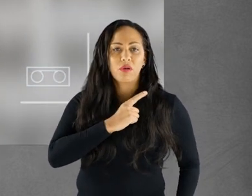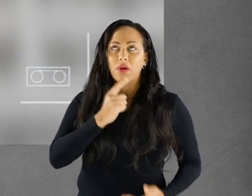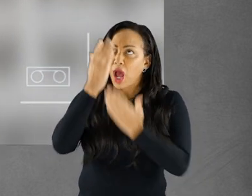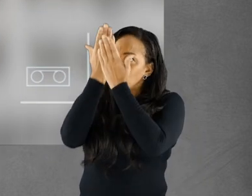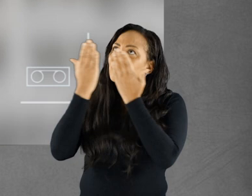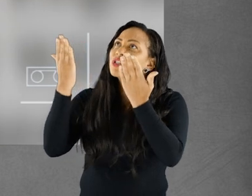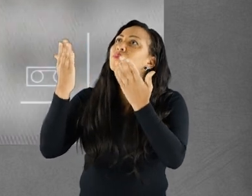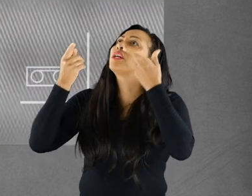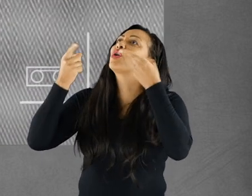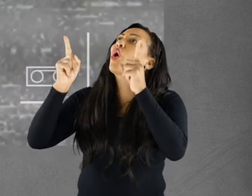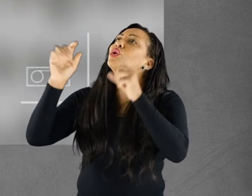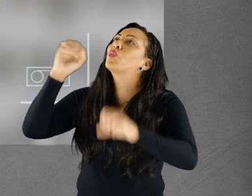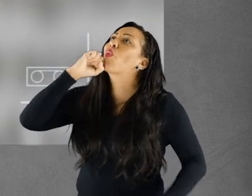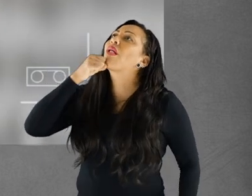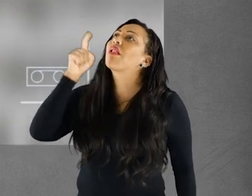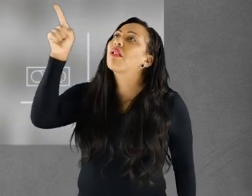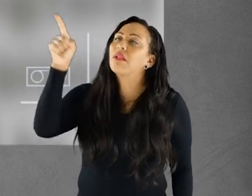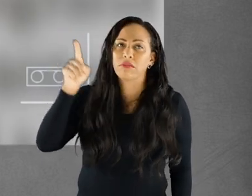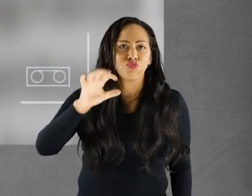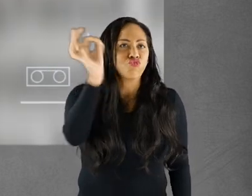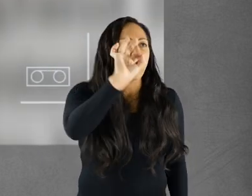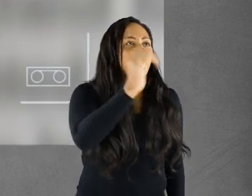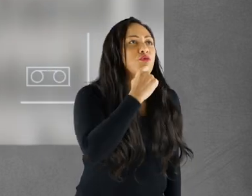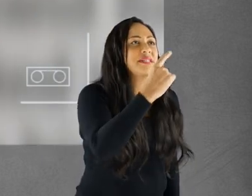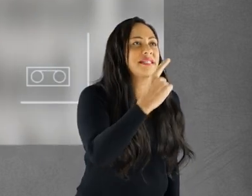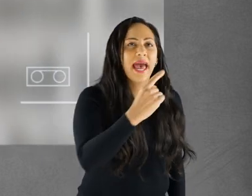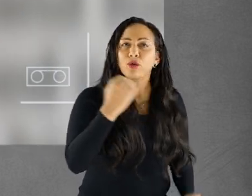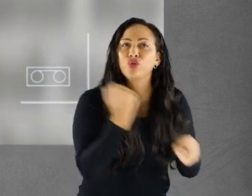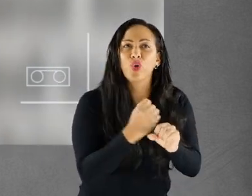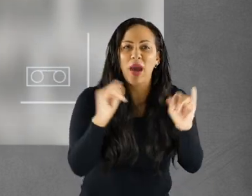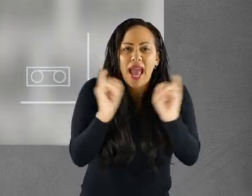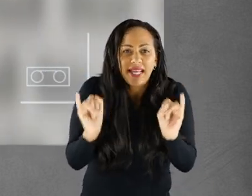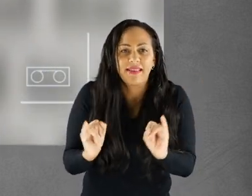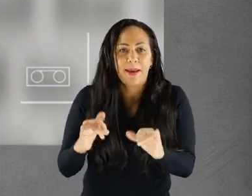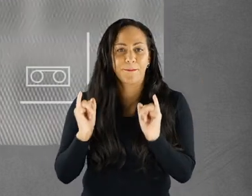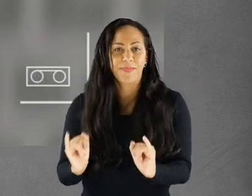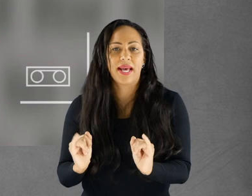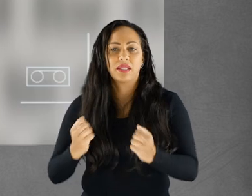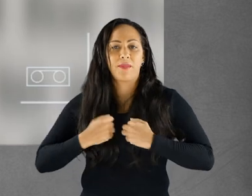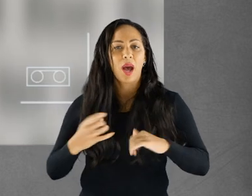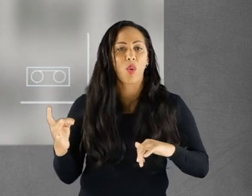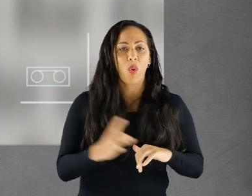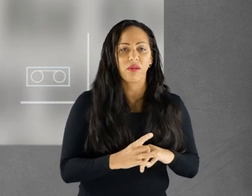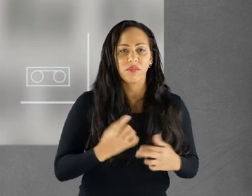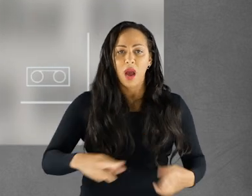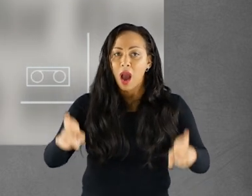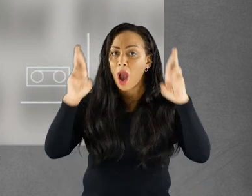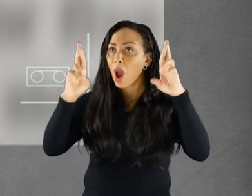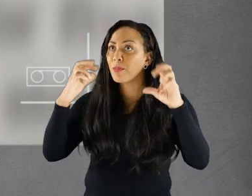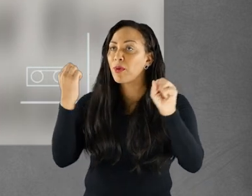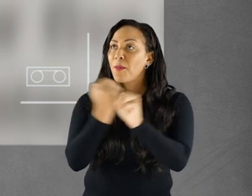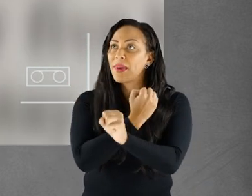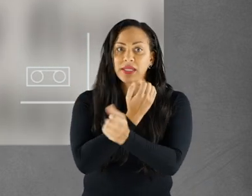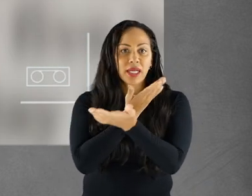God has given her to me for a reason. I will respect the will of God. Nobody will do or say anything bad to my baby or pretty, my